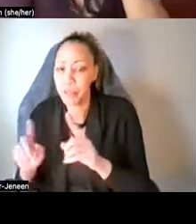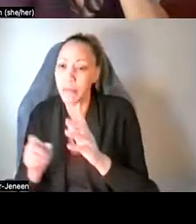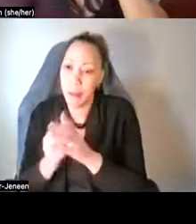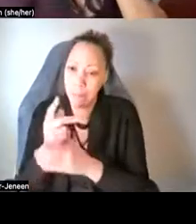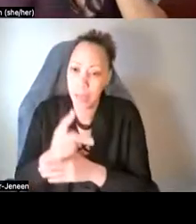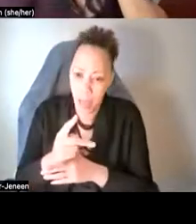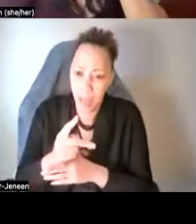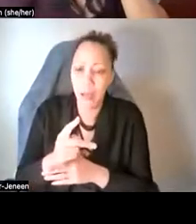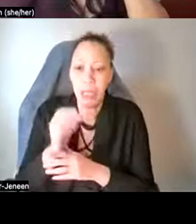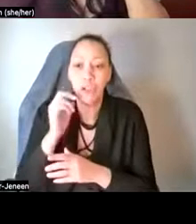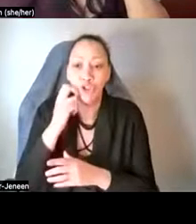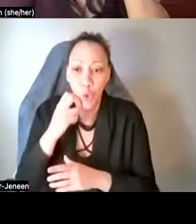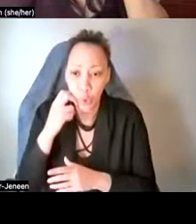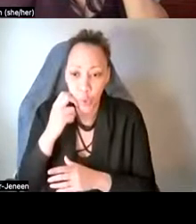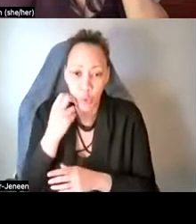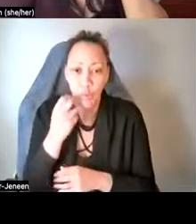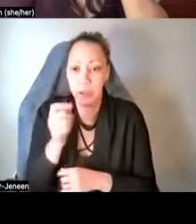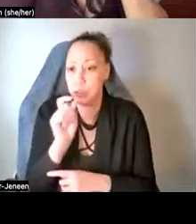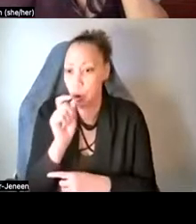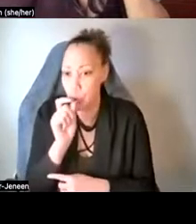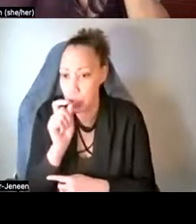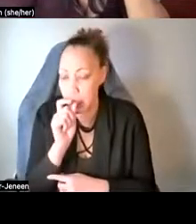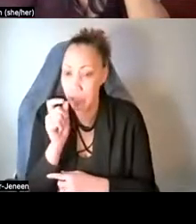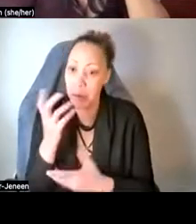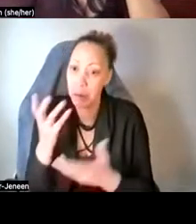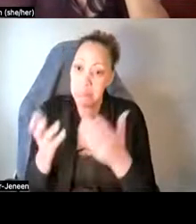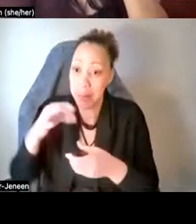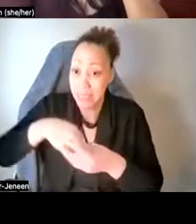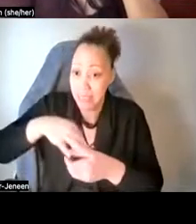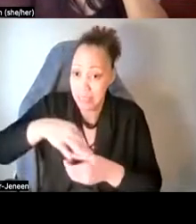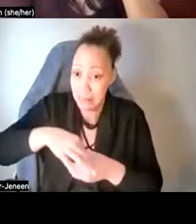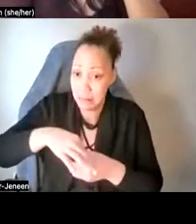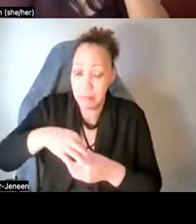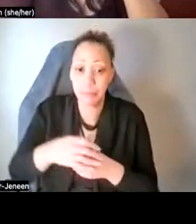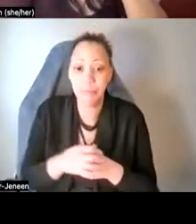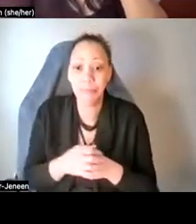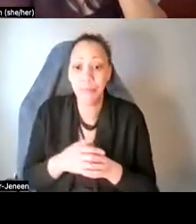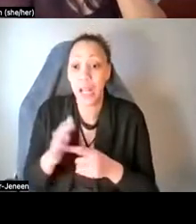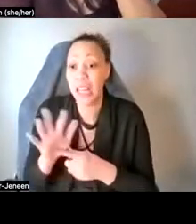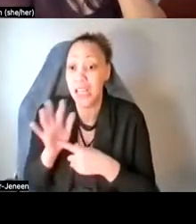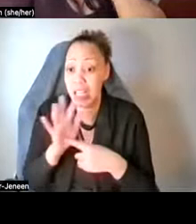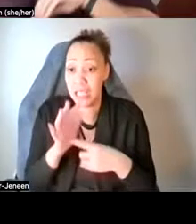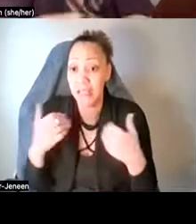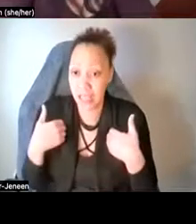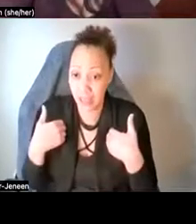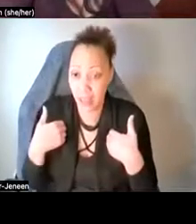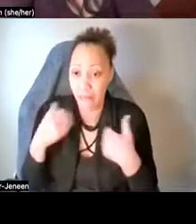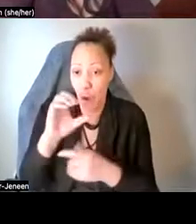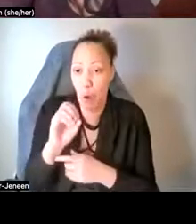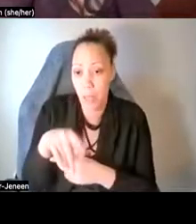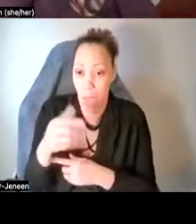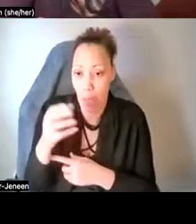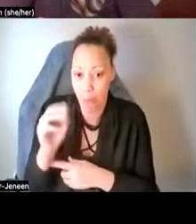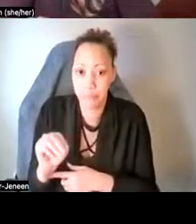either chewing, smoking, or, uh, drink as a tea. Um, the leaves contain opioid-like compounds that induce hallucinations.